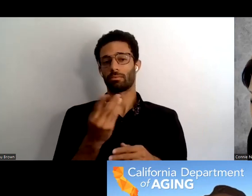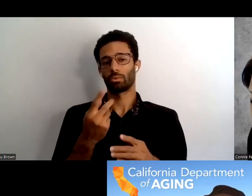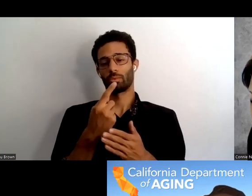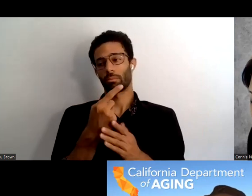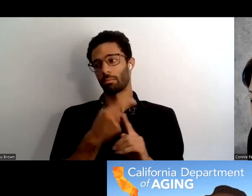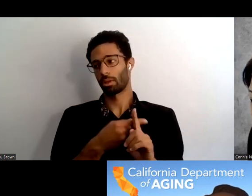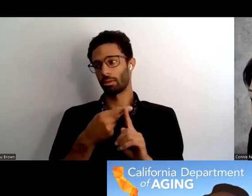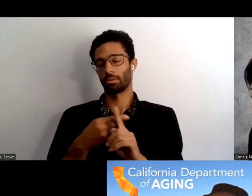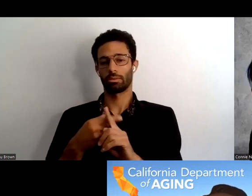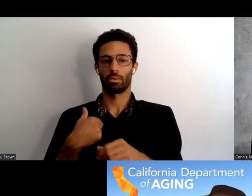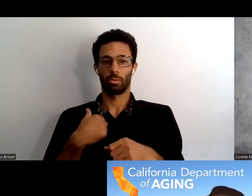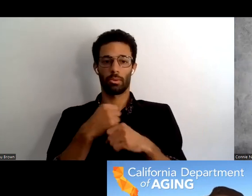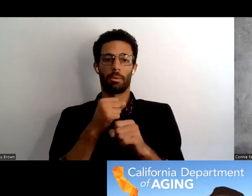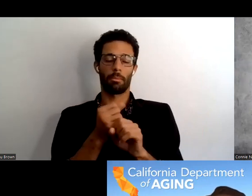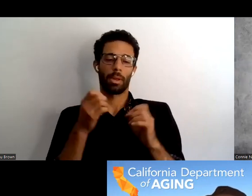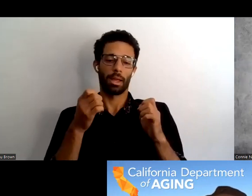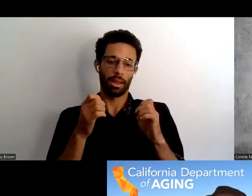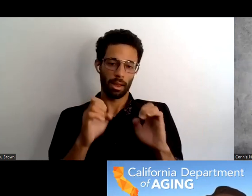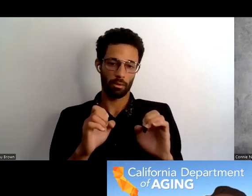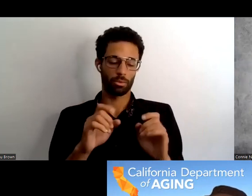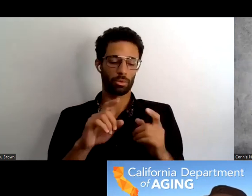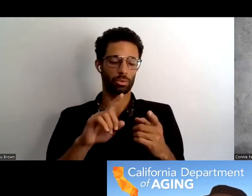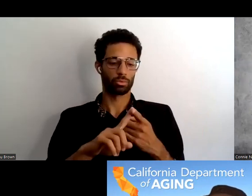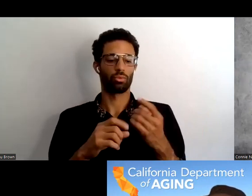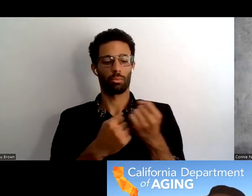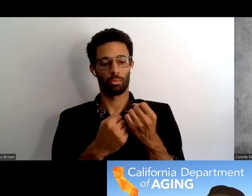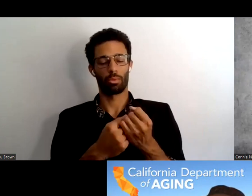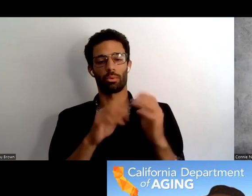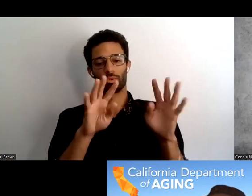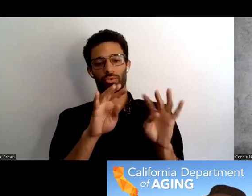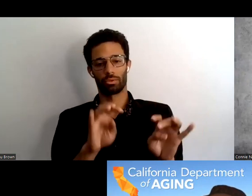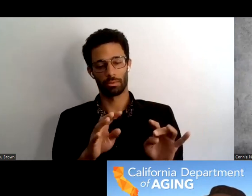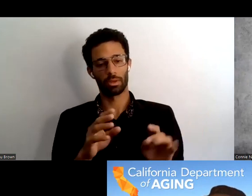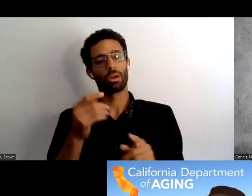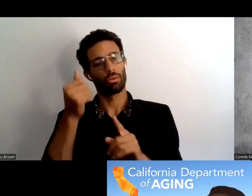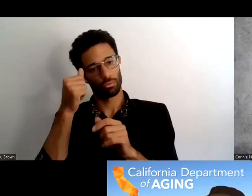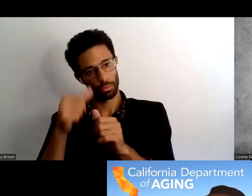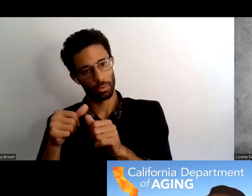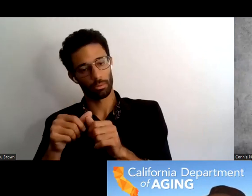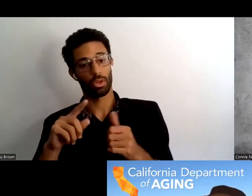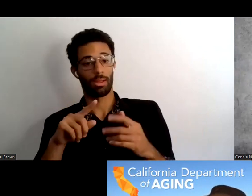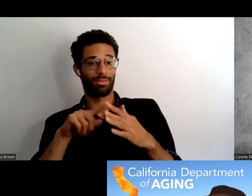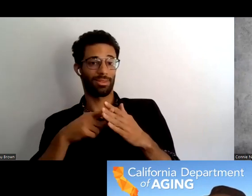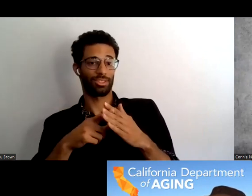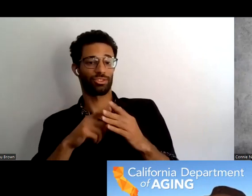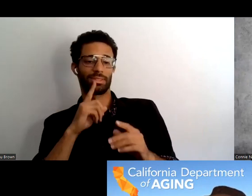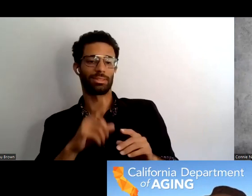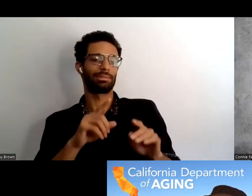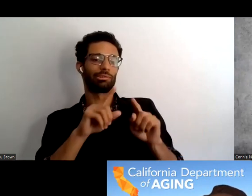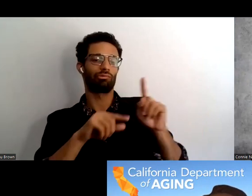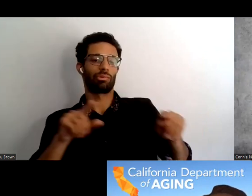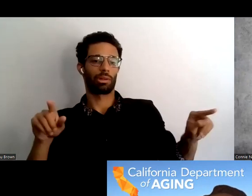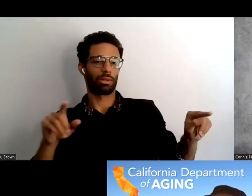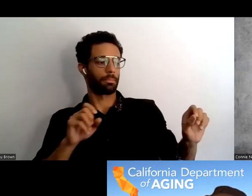uh effort to promote the survey um keeping in mind that again the initial portion of the survey will be random participation